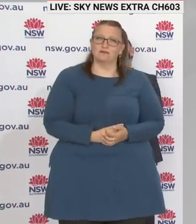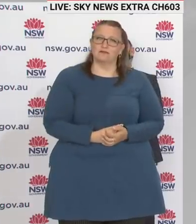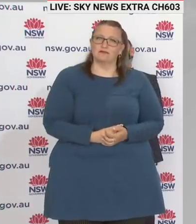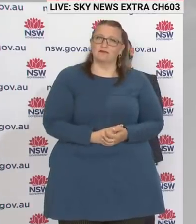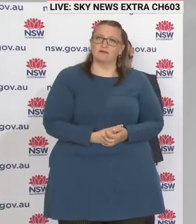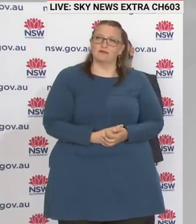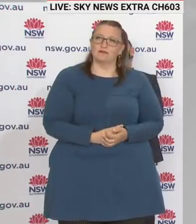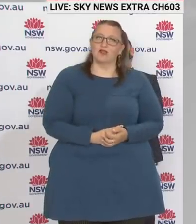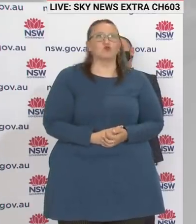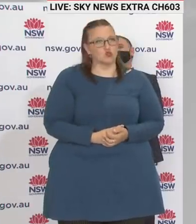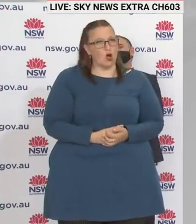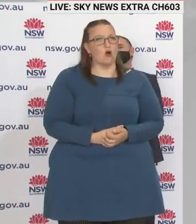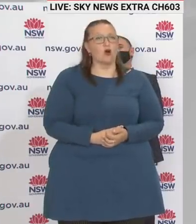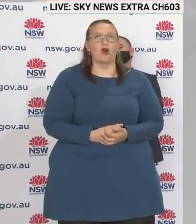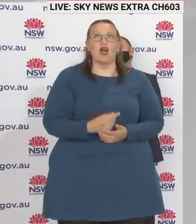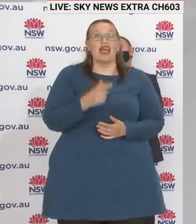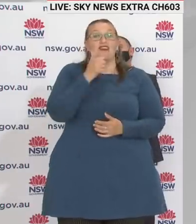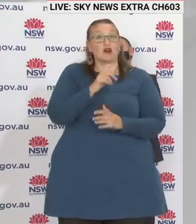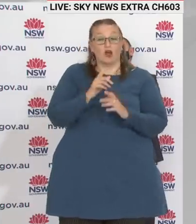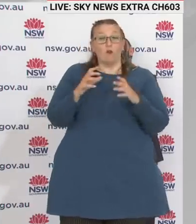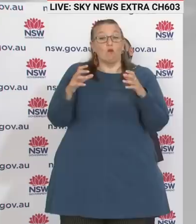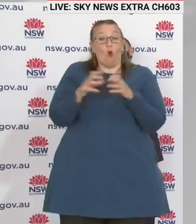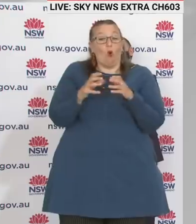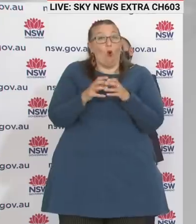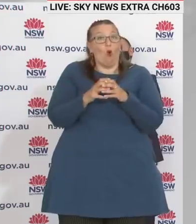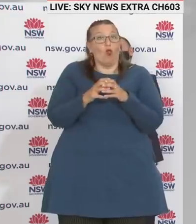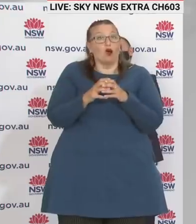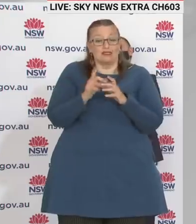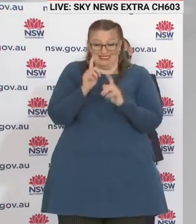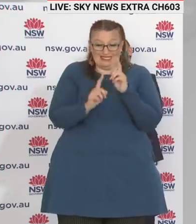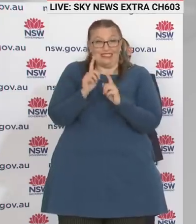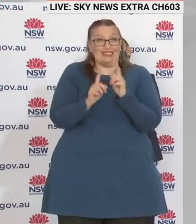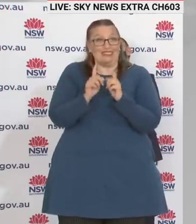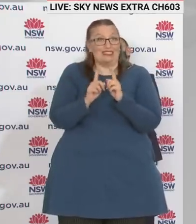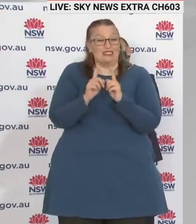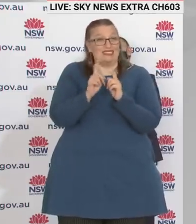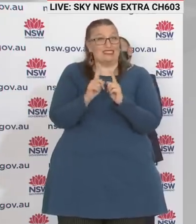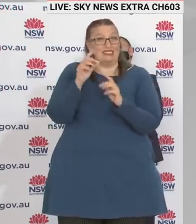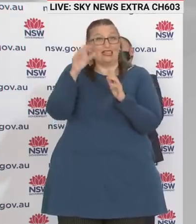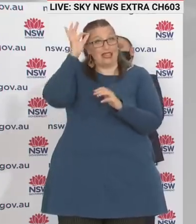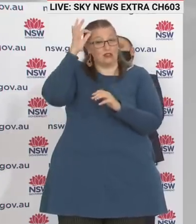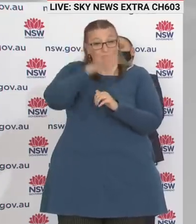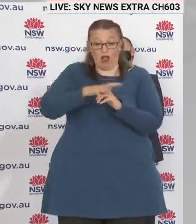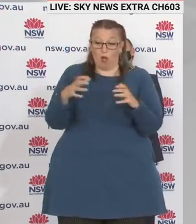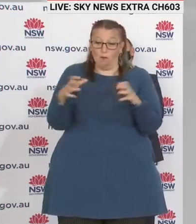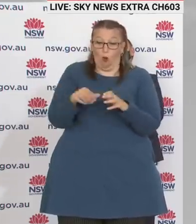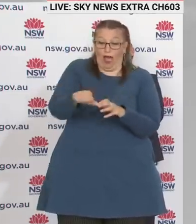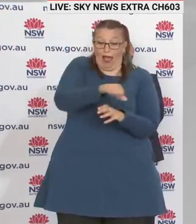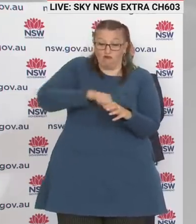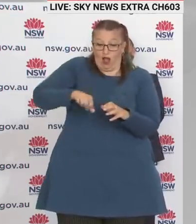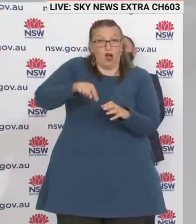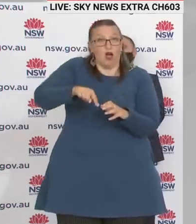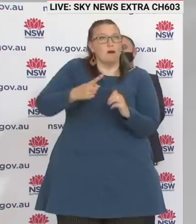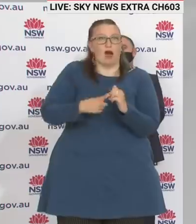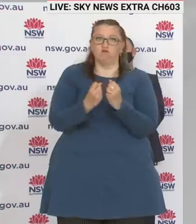In terms of the LGA, is it correct to say that it's not just the geography of the LGA, it's the population within it? So you can have a